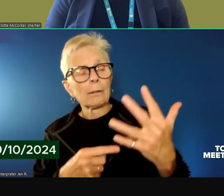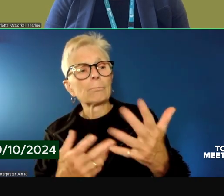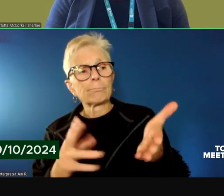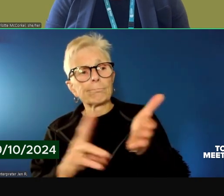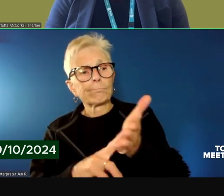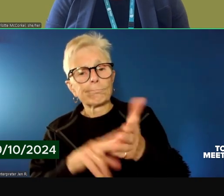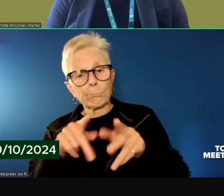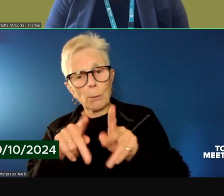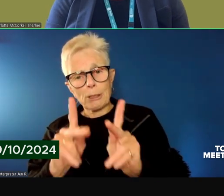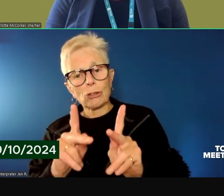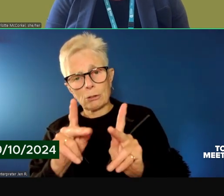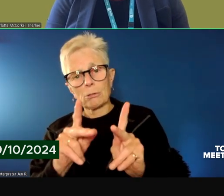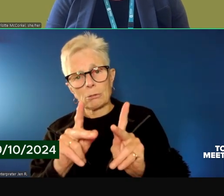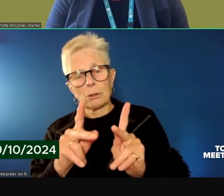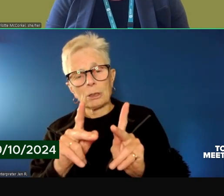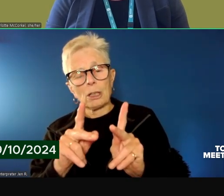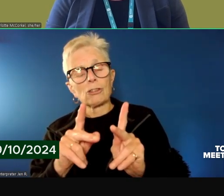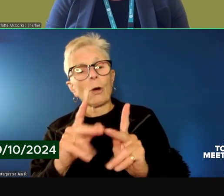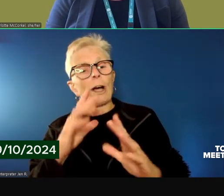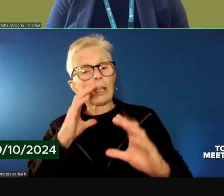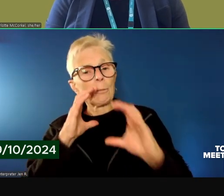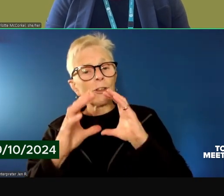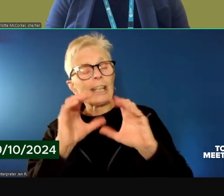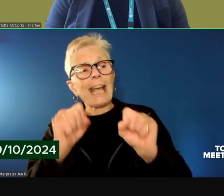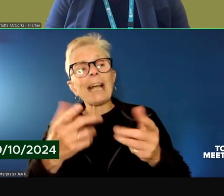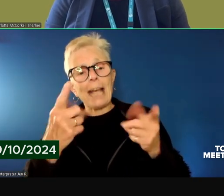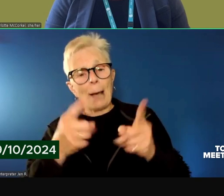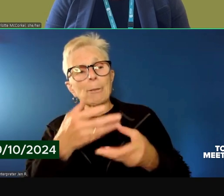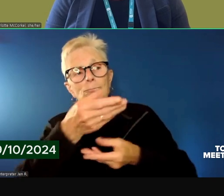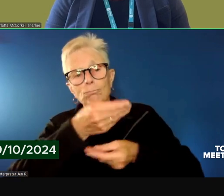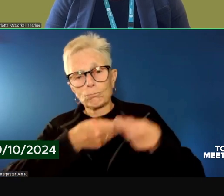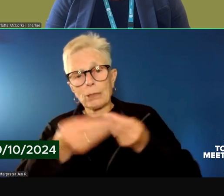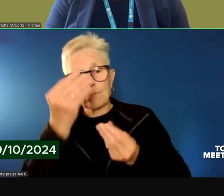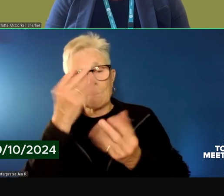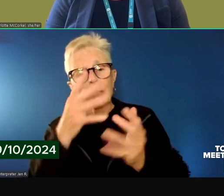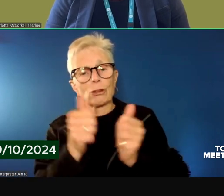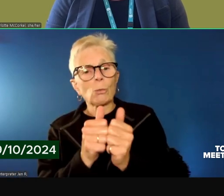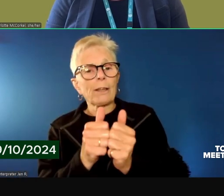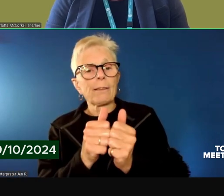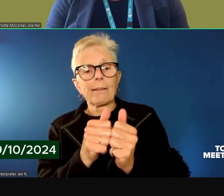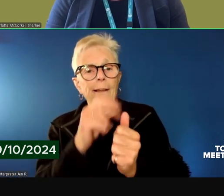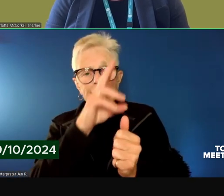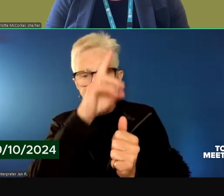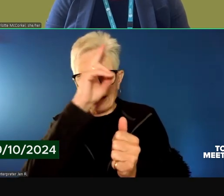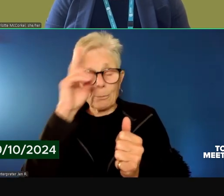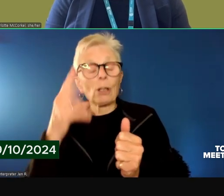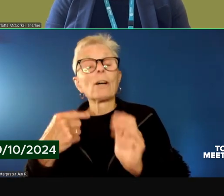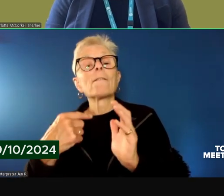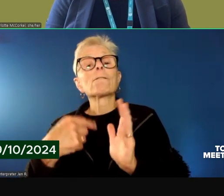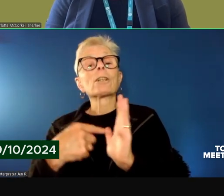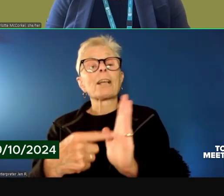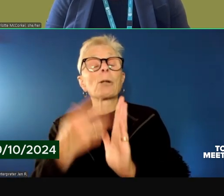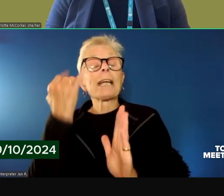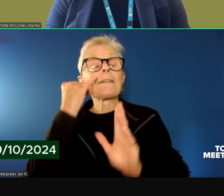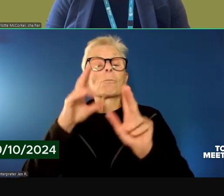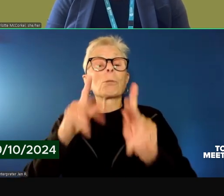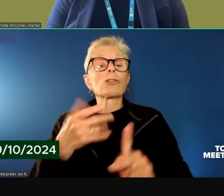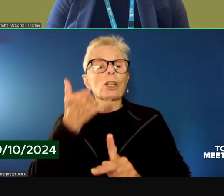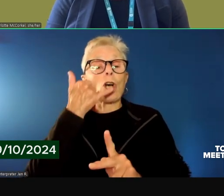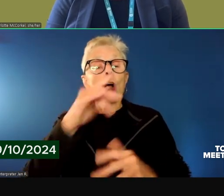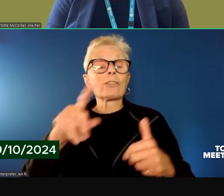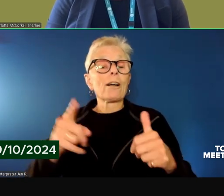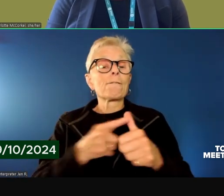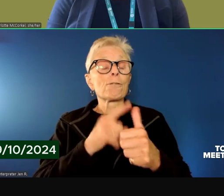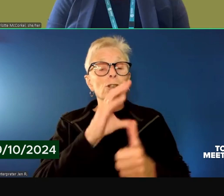communication can happen. And if, for example, someone calls first call the evening that they